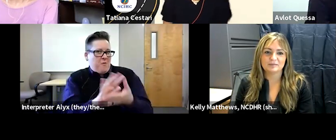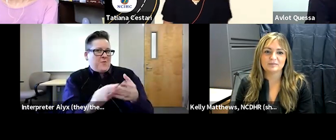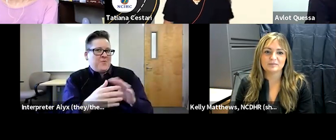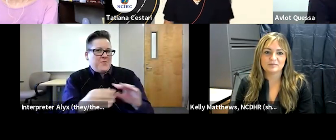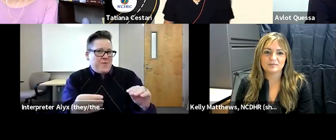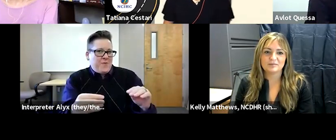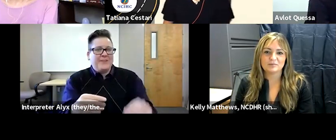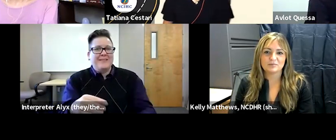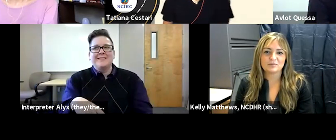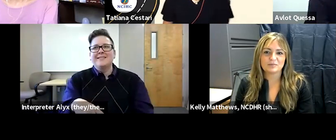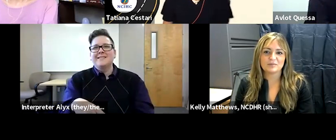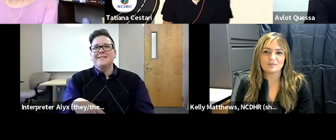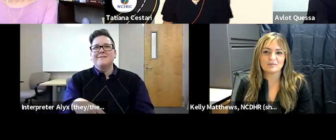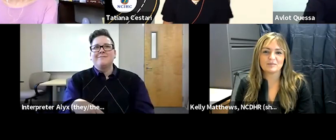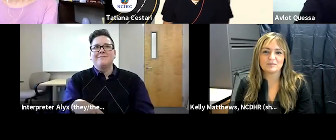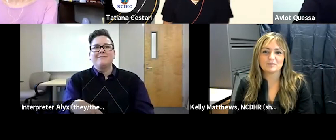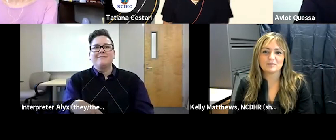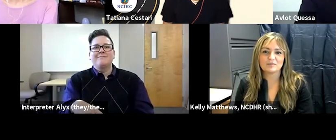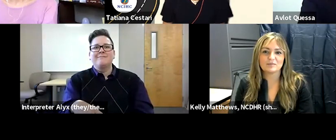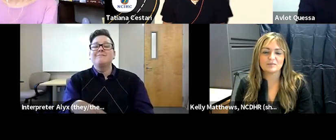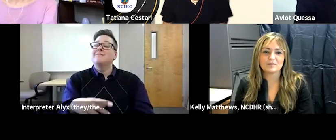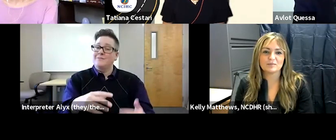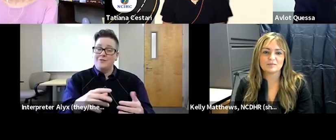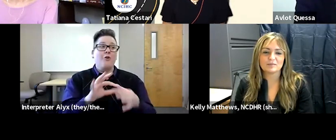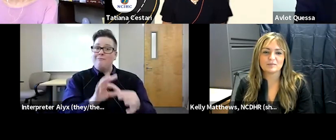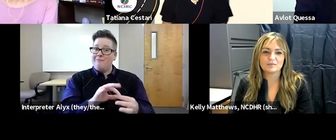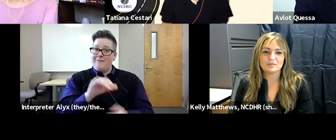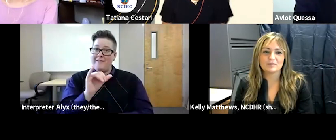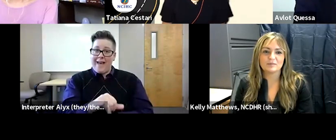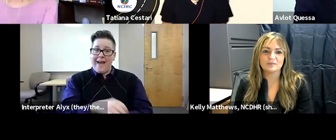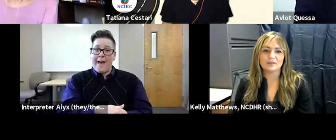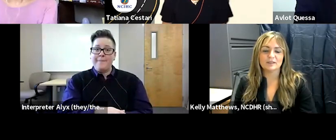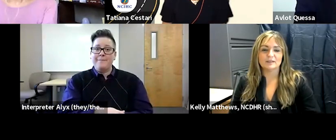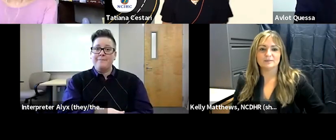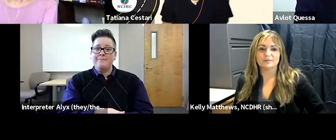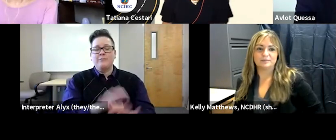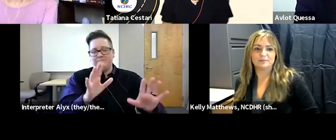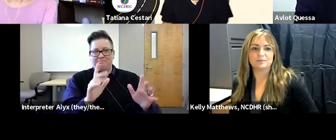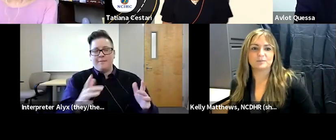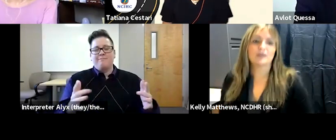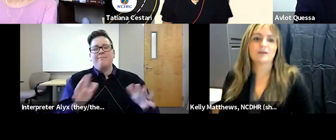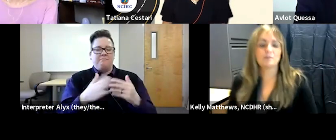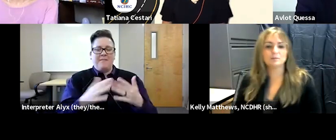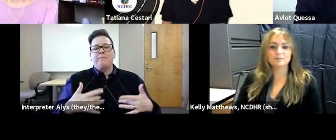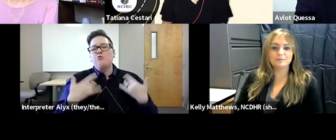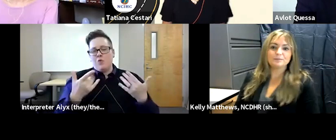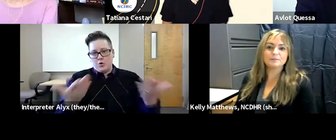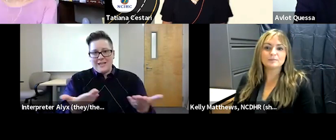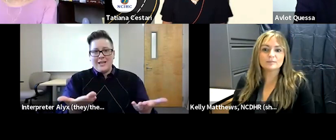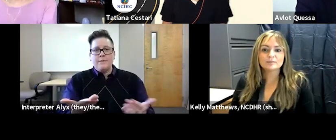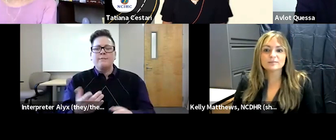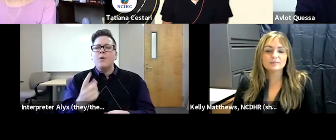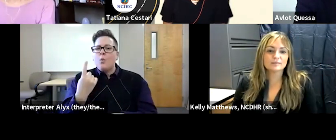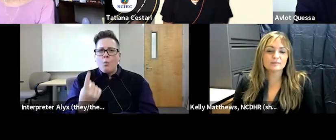and oh with that trajectory i'm very thrilled to have you here um just